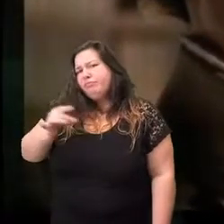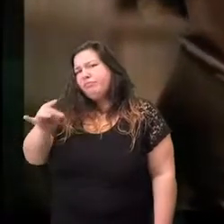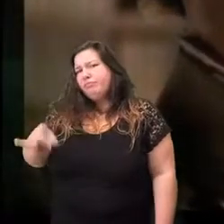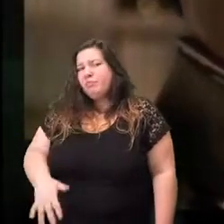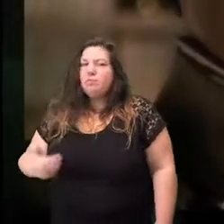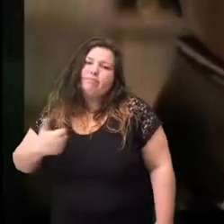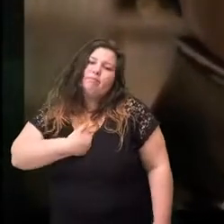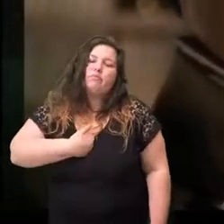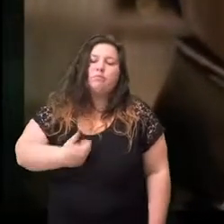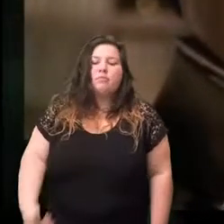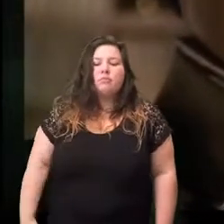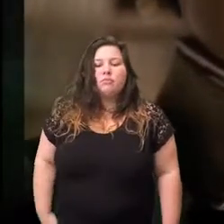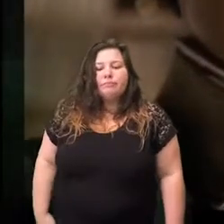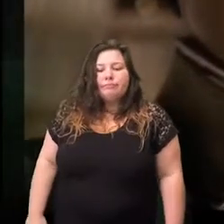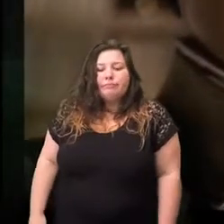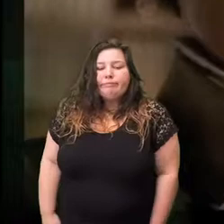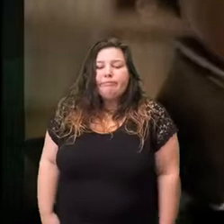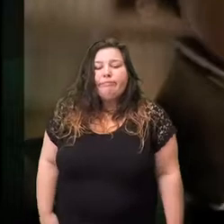I hate myself